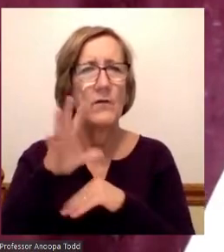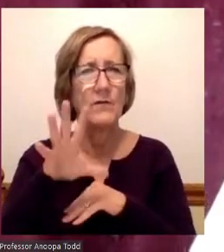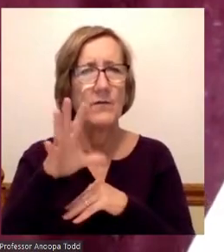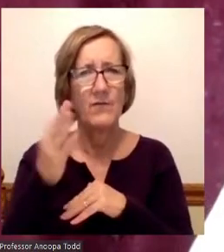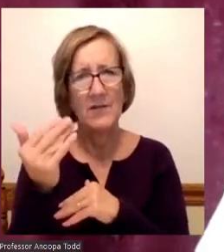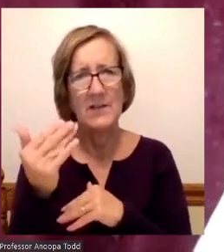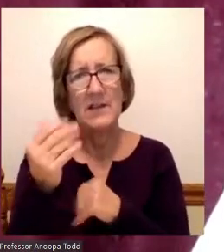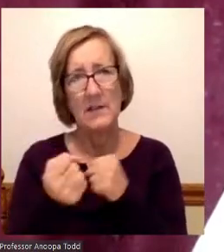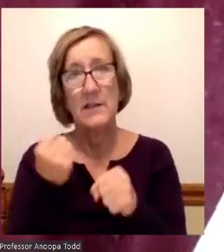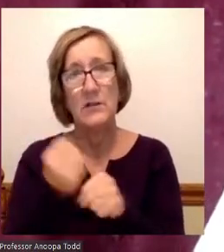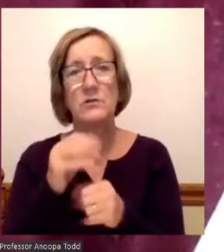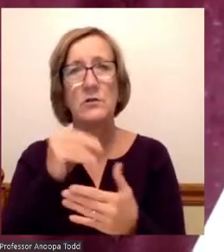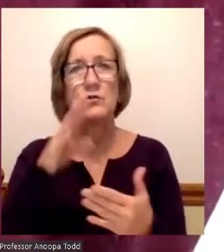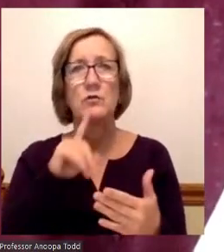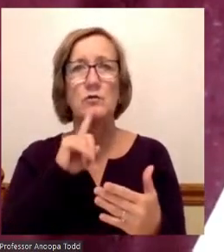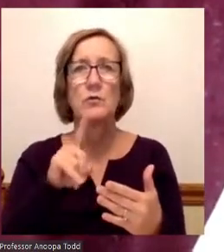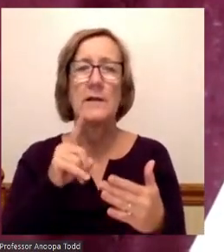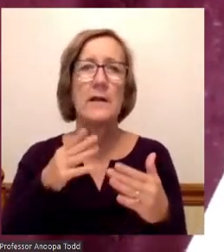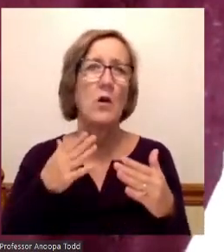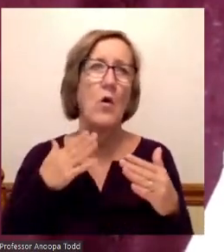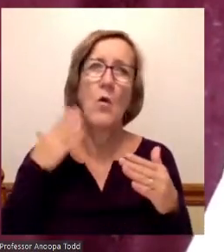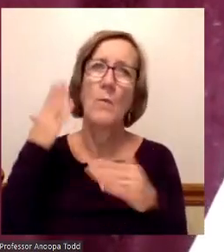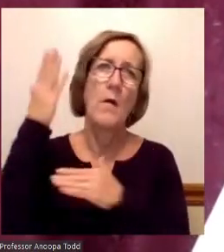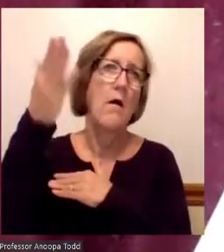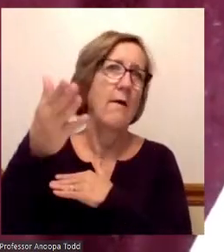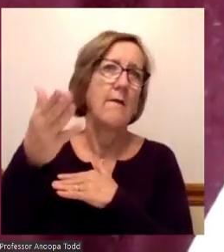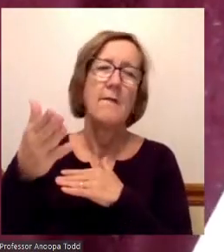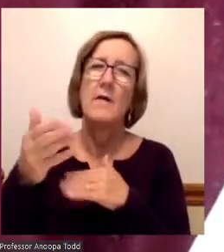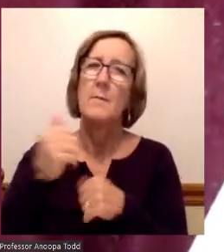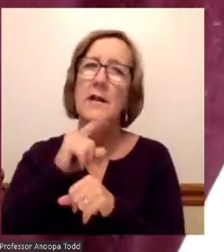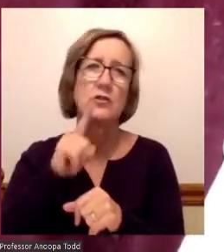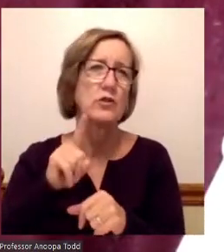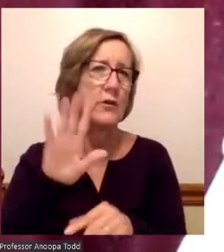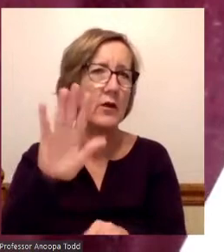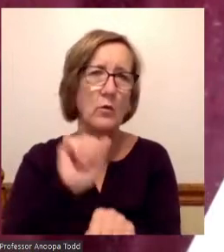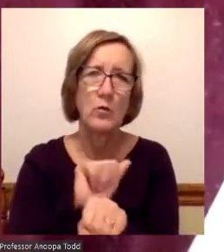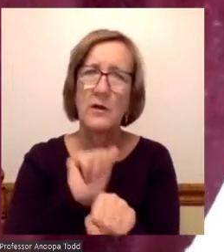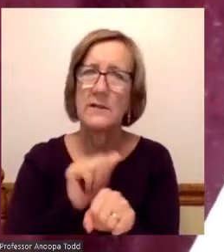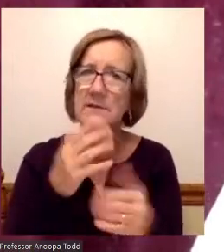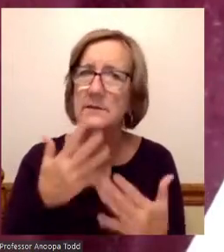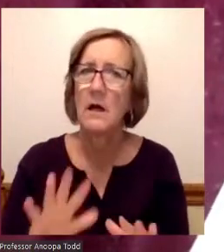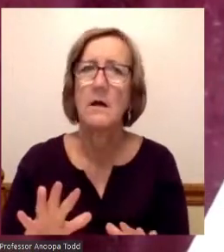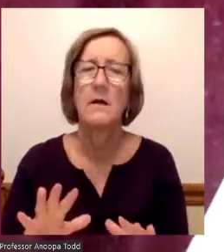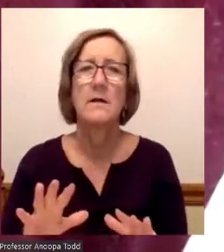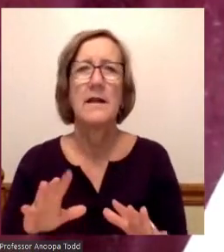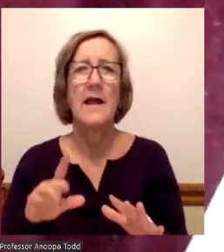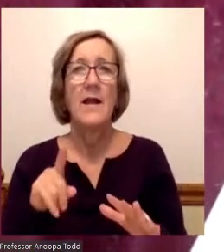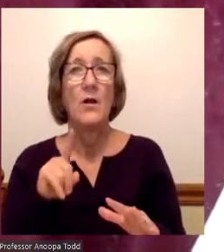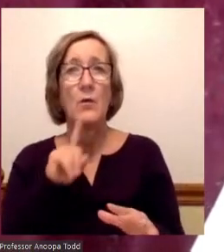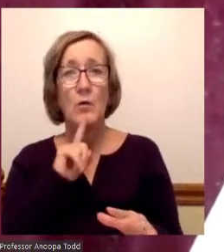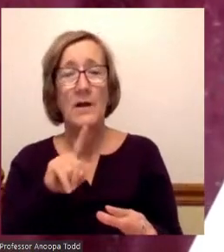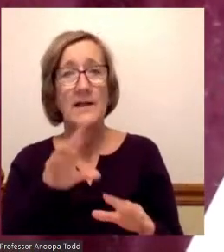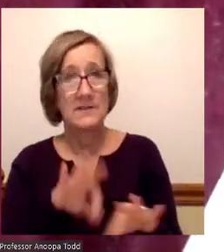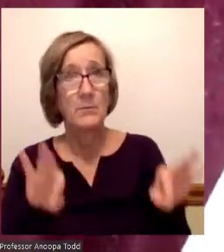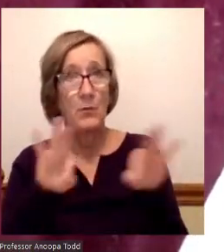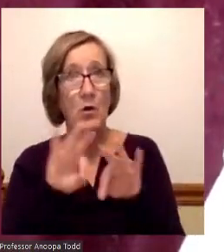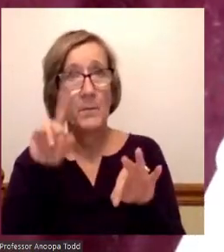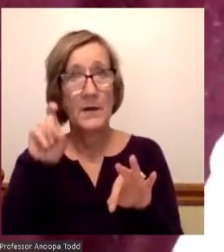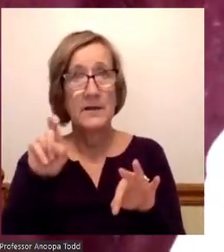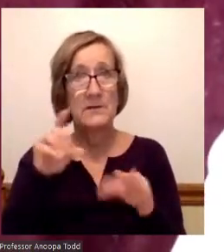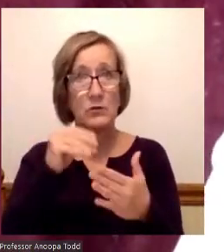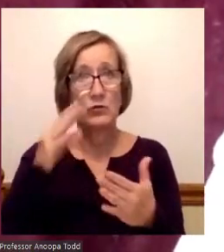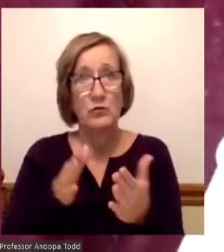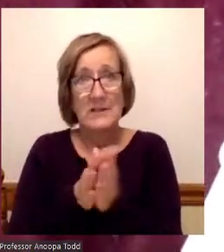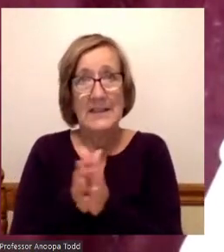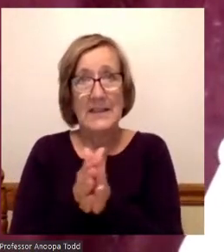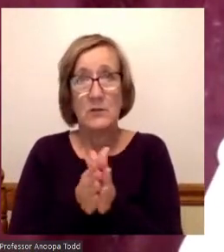beyond to make sure that all of their assignments are done. They ask questions, and that's very important because they're eager to learn. Another thing